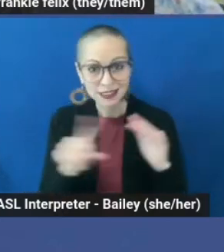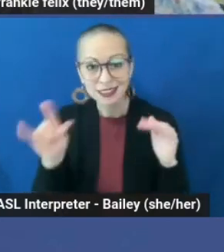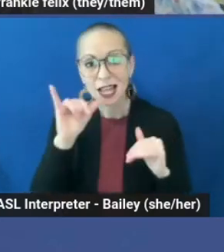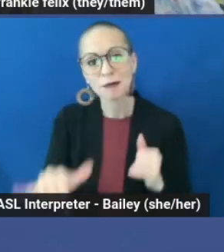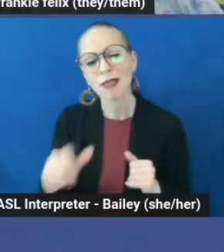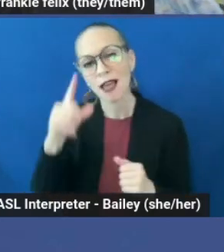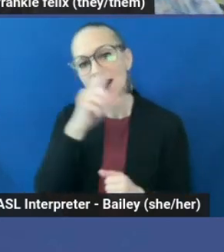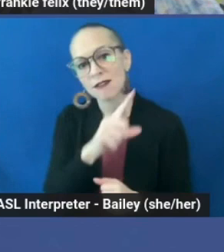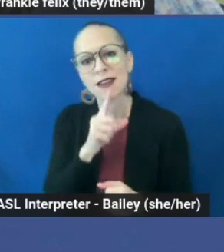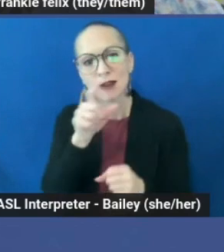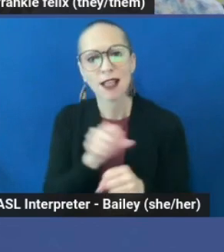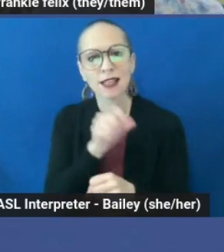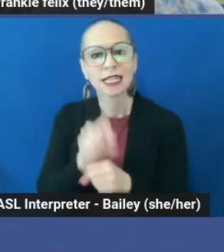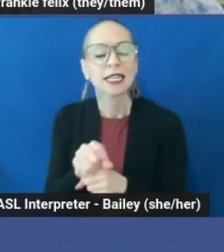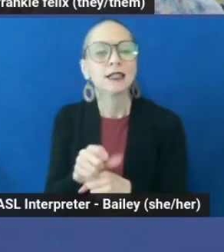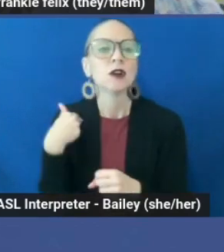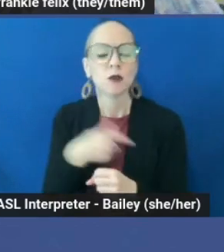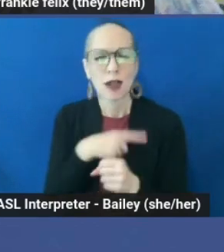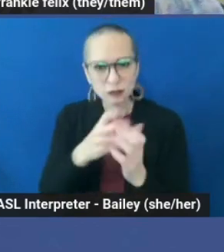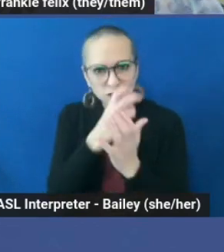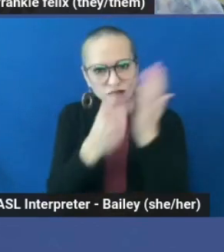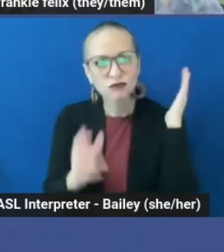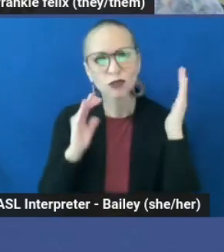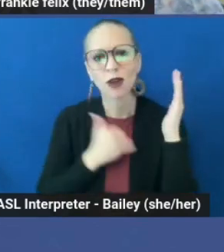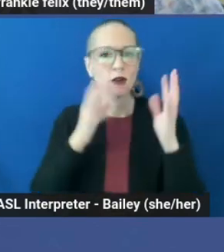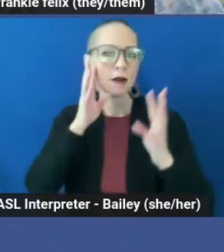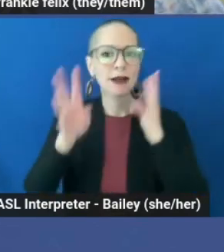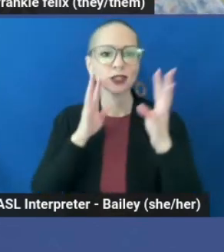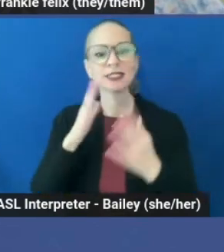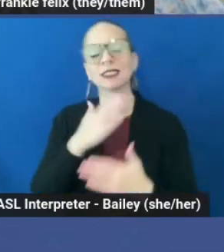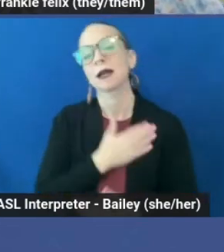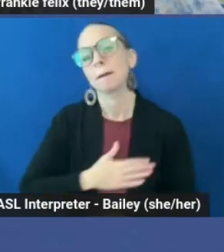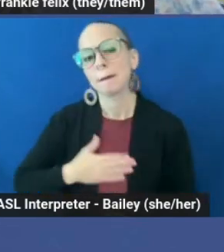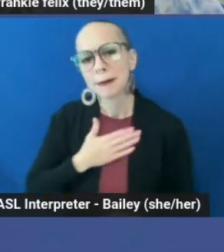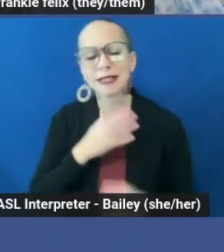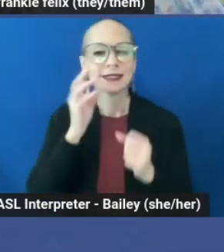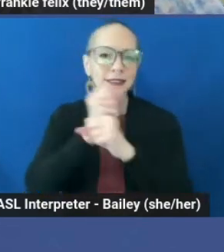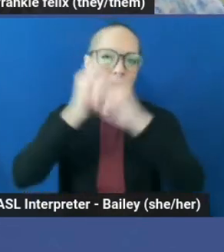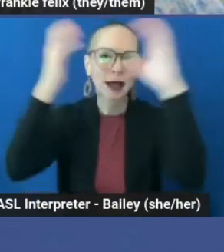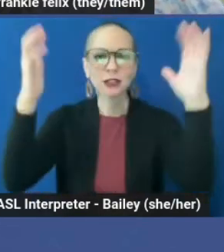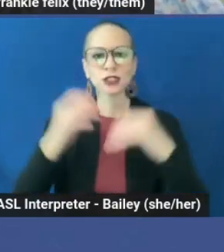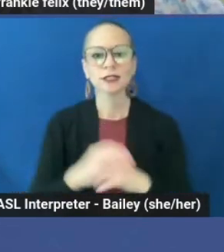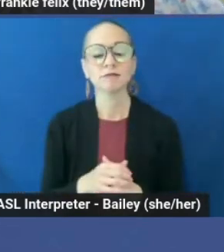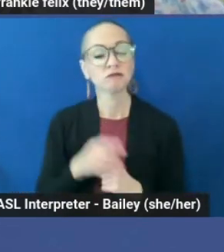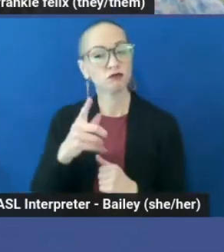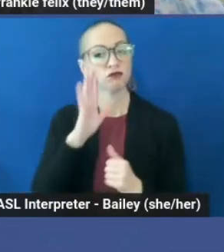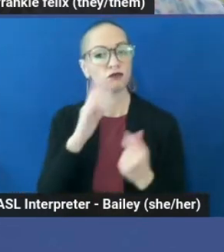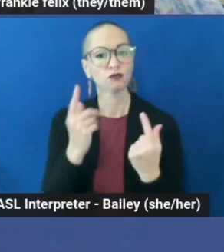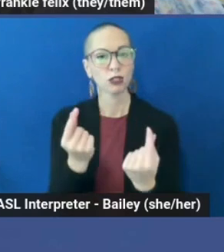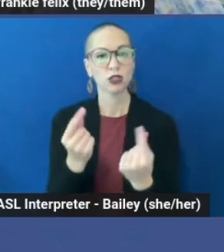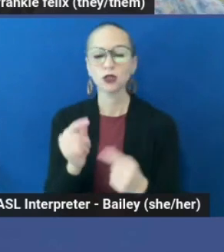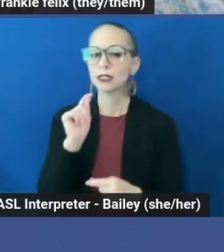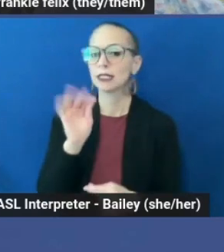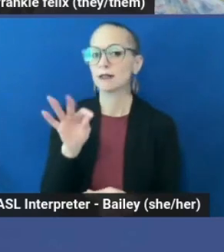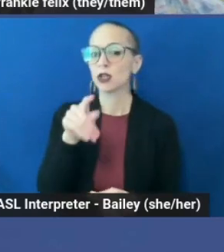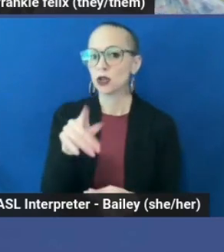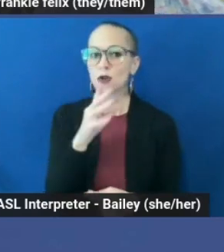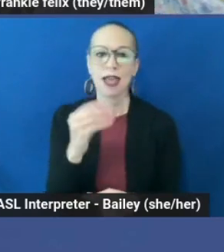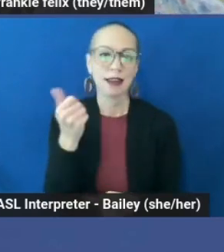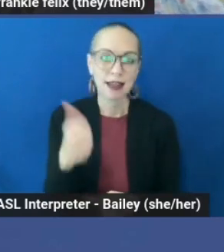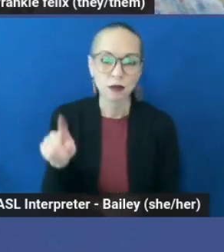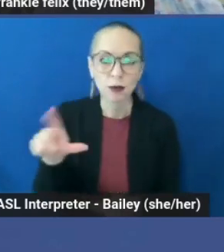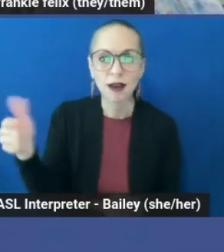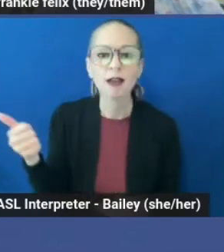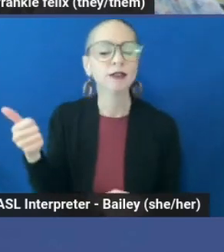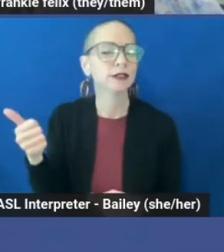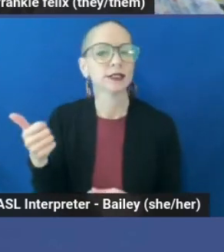reality, we must delve into our imaginations. So please imagine. What would you do if you and everyone else